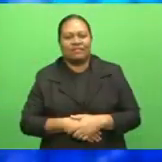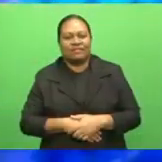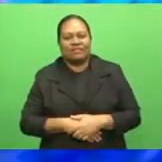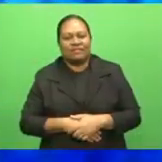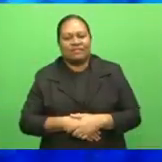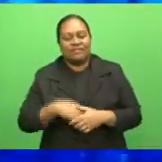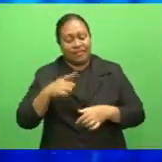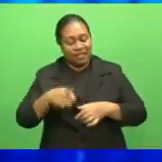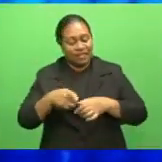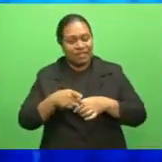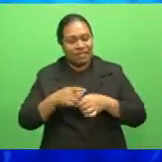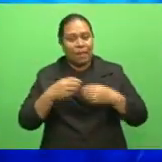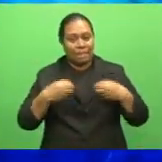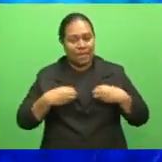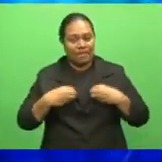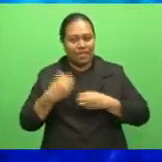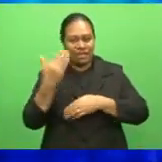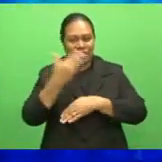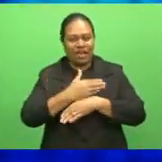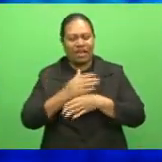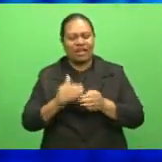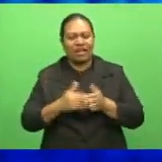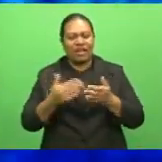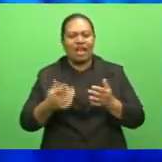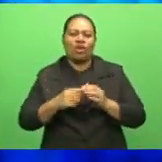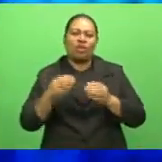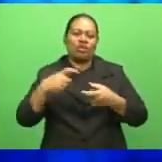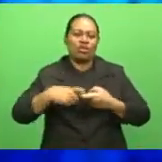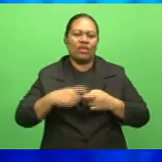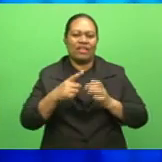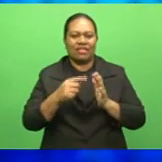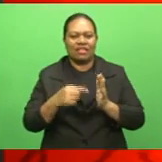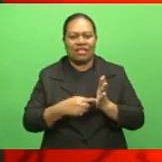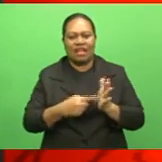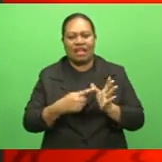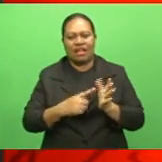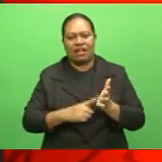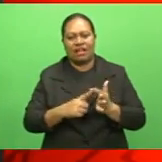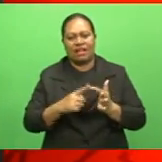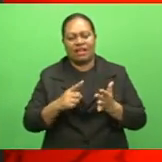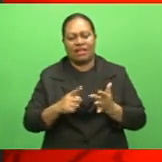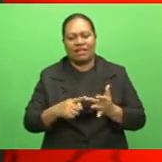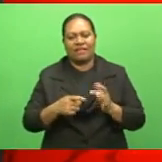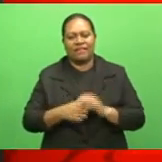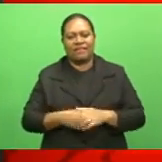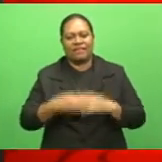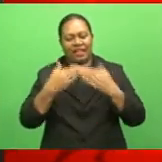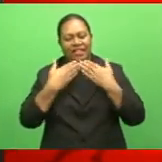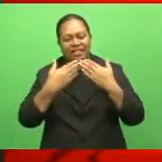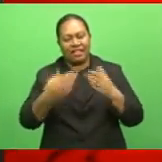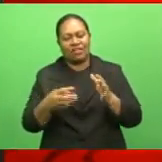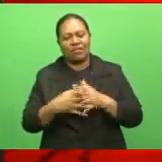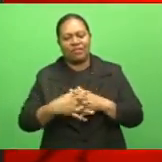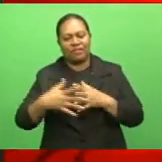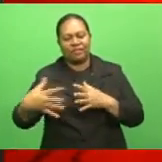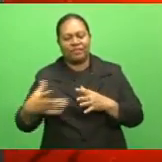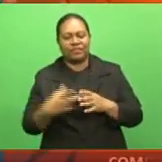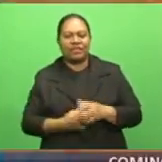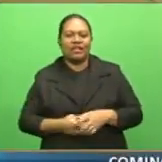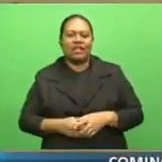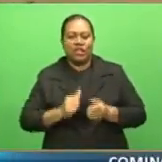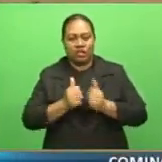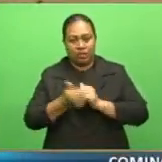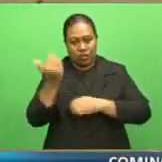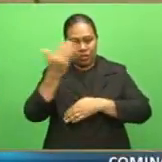That's it from Business Tonight. We now join Tale with the latest in sports. Thank you, Whitney. Good evening in sports tonight.